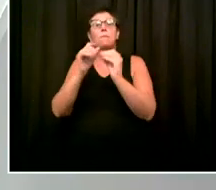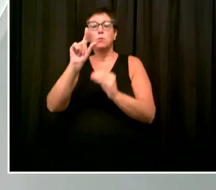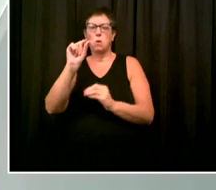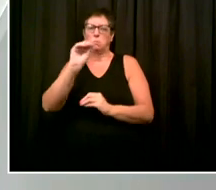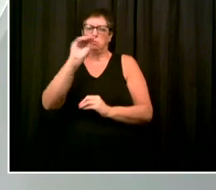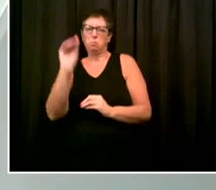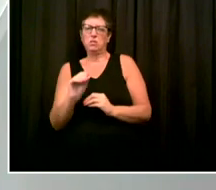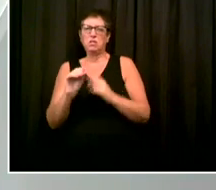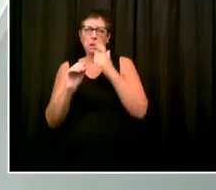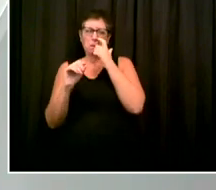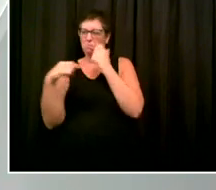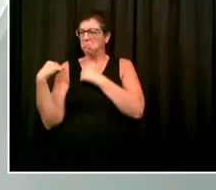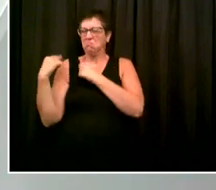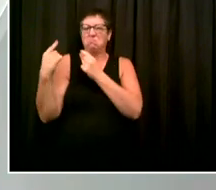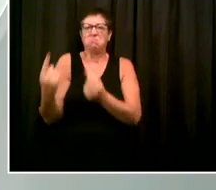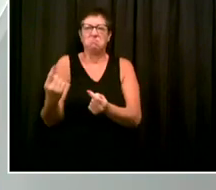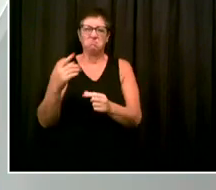you want add?